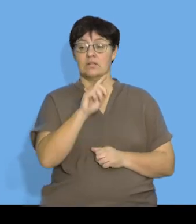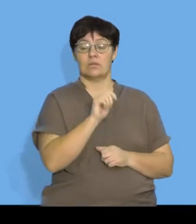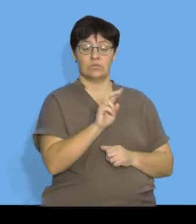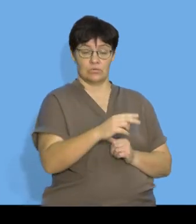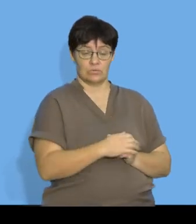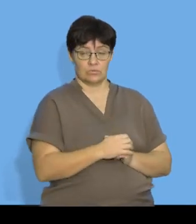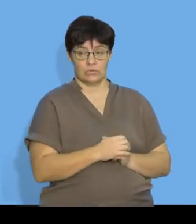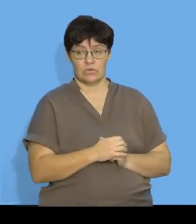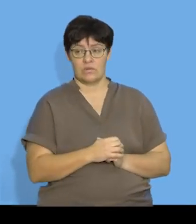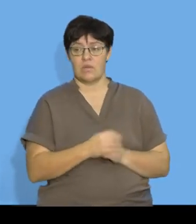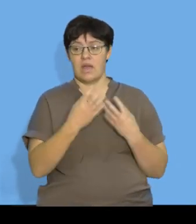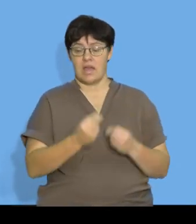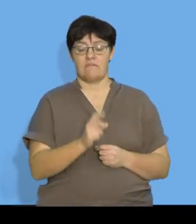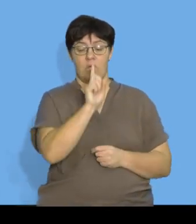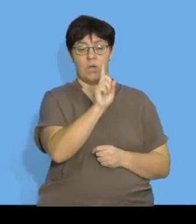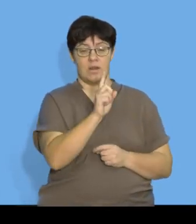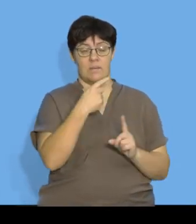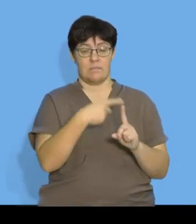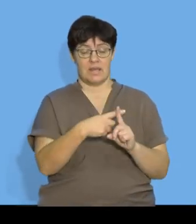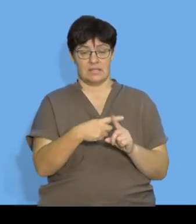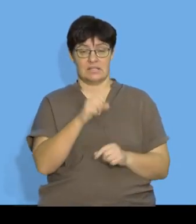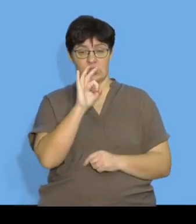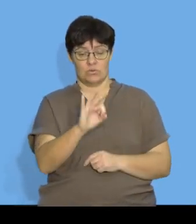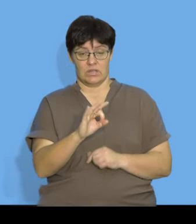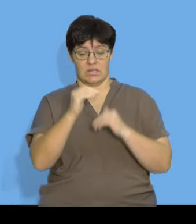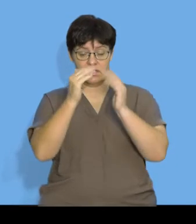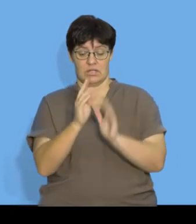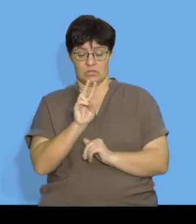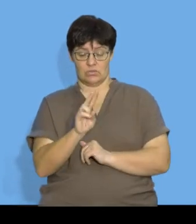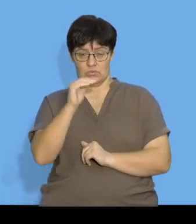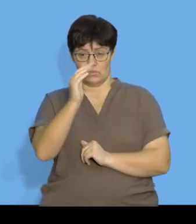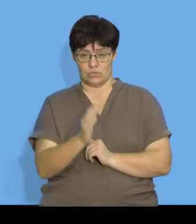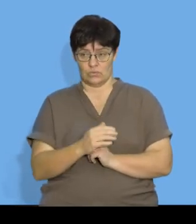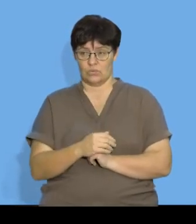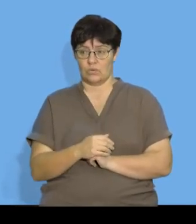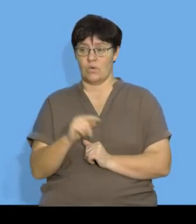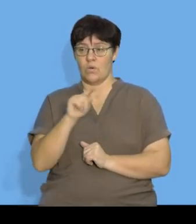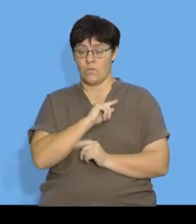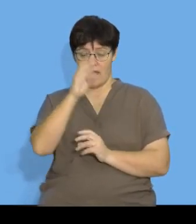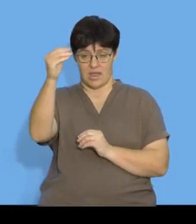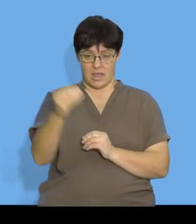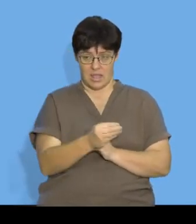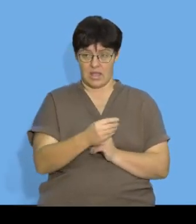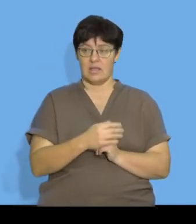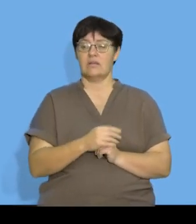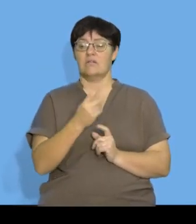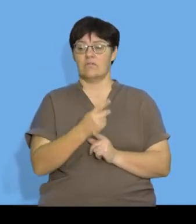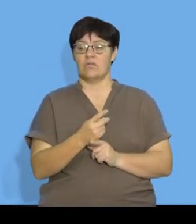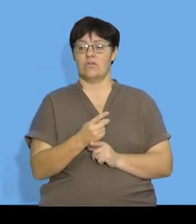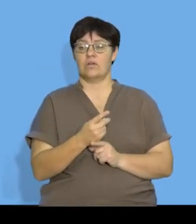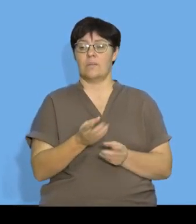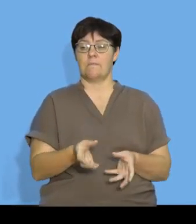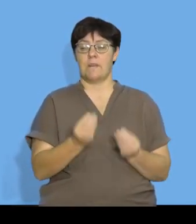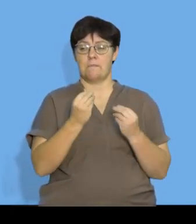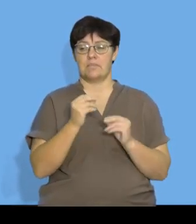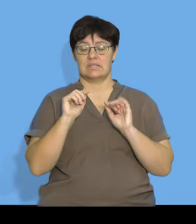I'm going to have 1 plus 3 times 2 because I'm substituting in 2 for N which is going to